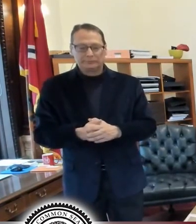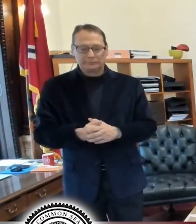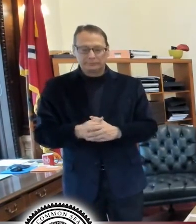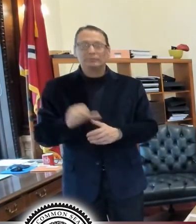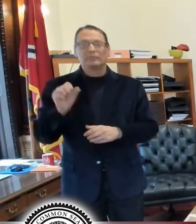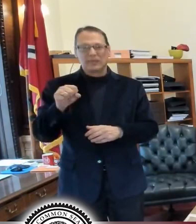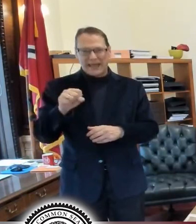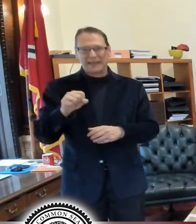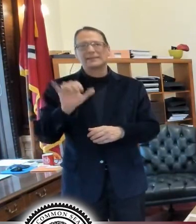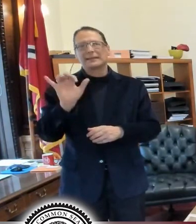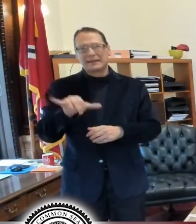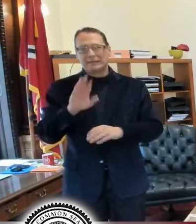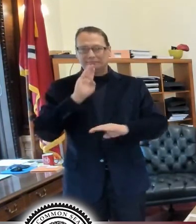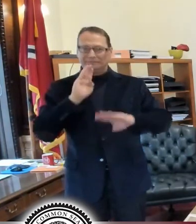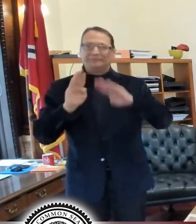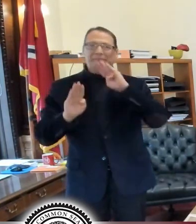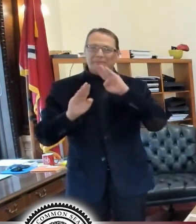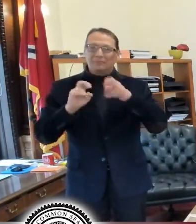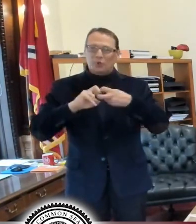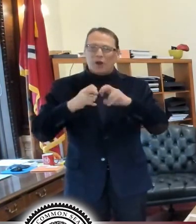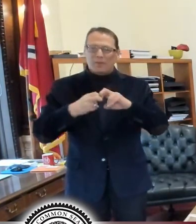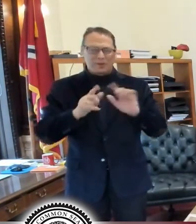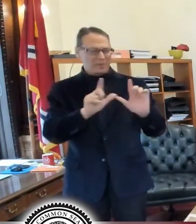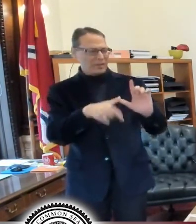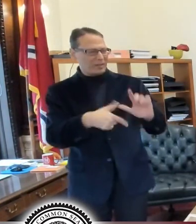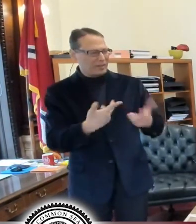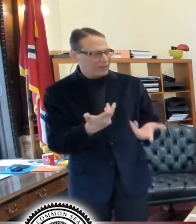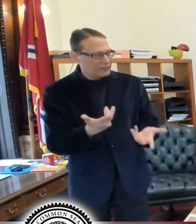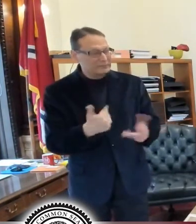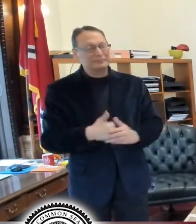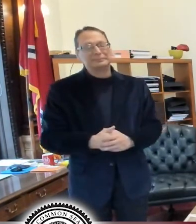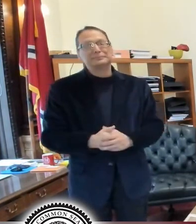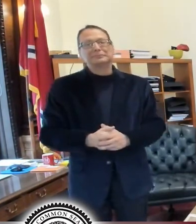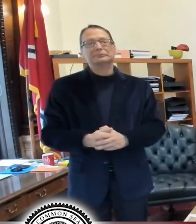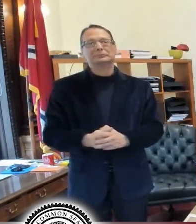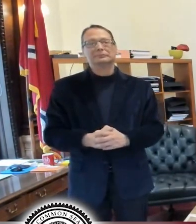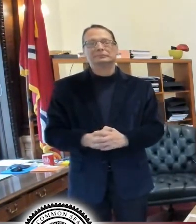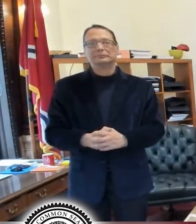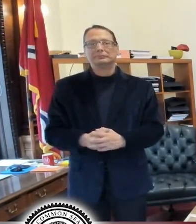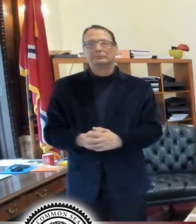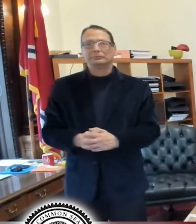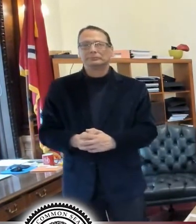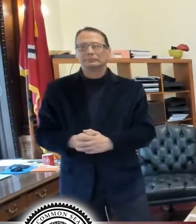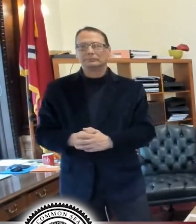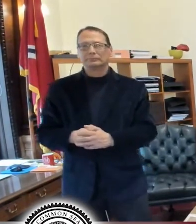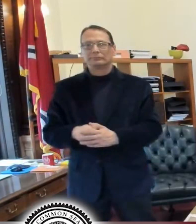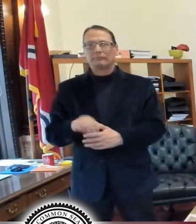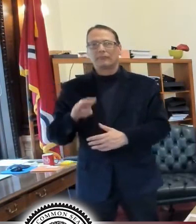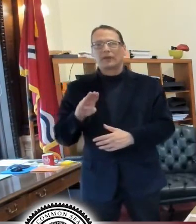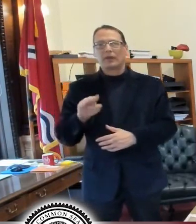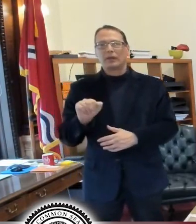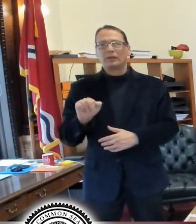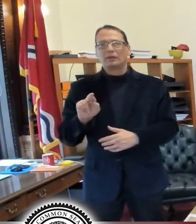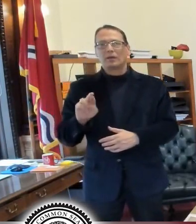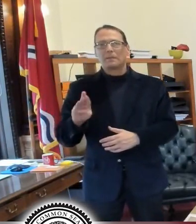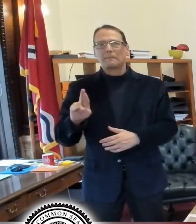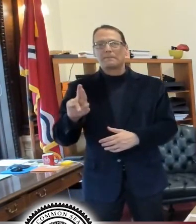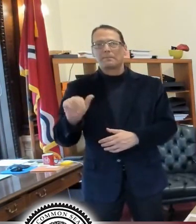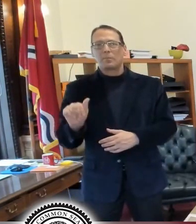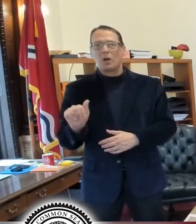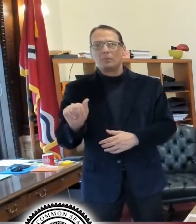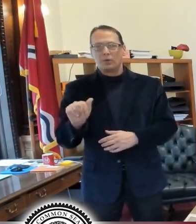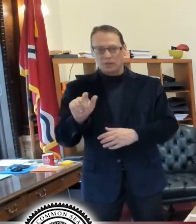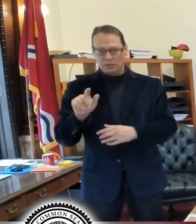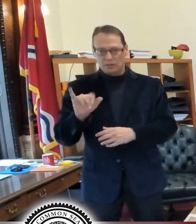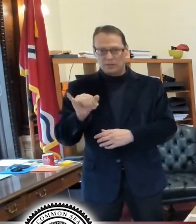but yes, it is a frustrating situation. Um, Barbara and James are some folks who wrote